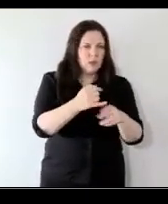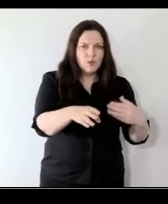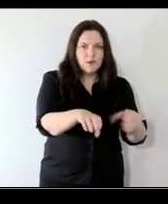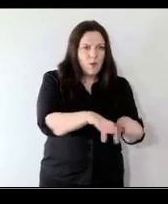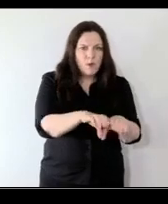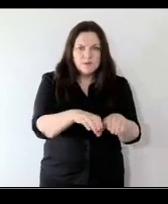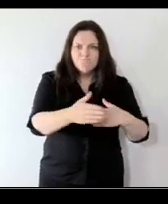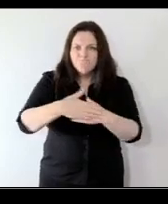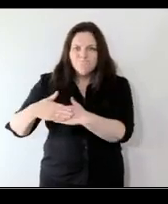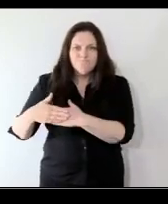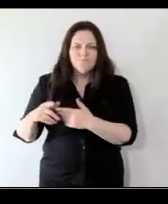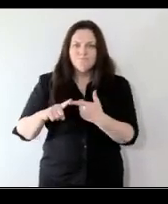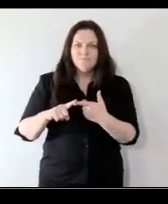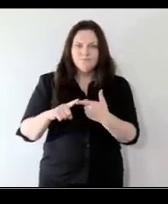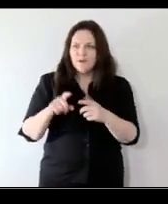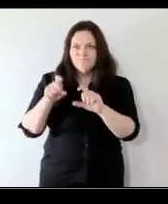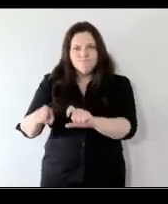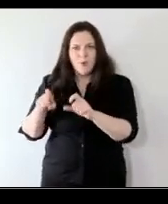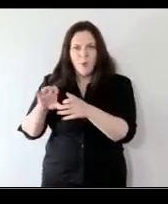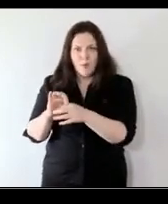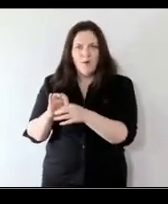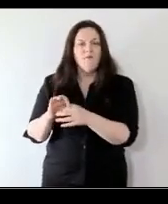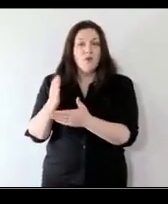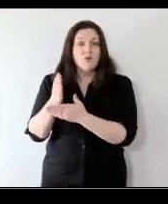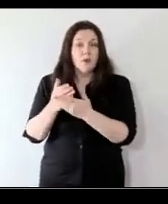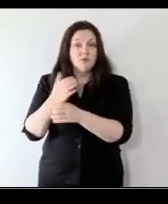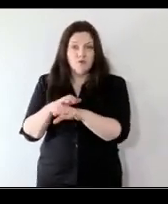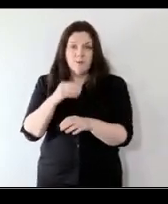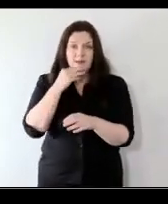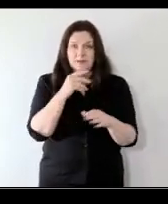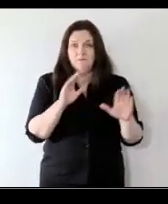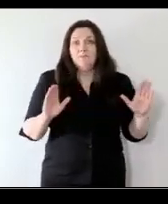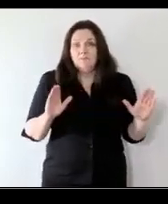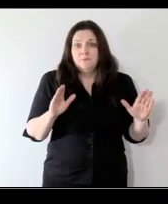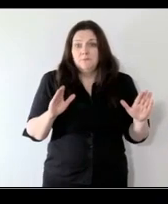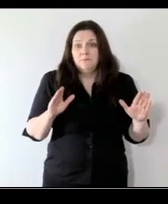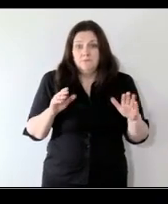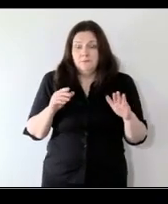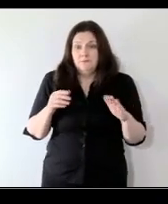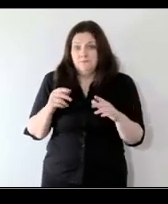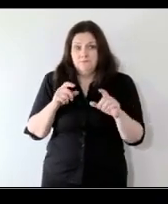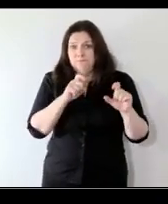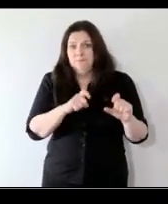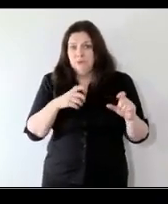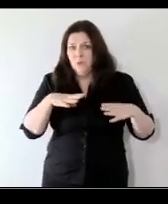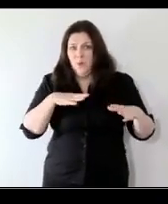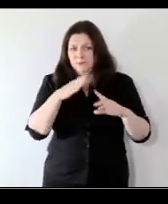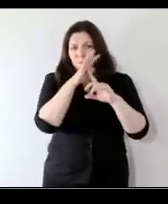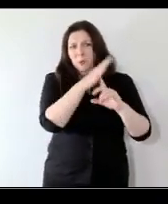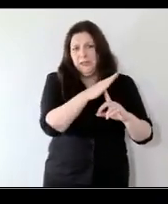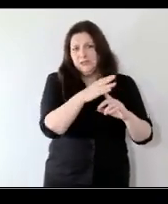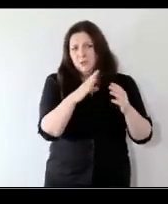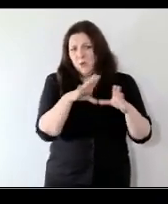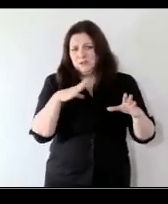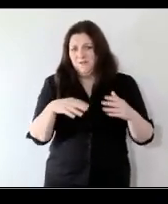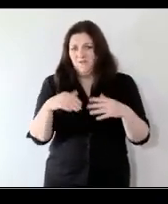they were home for some children that was a refuge from school that had been a place of discomfort or bullying or